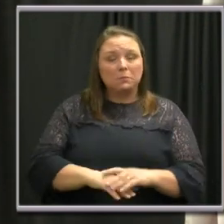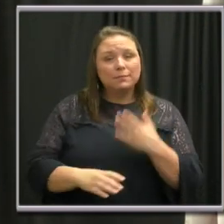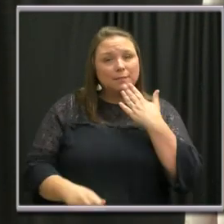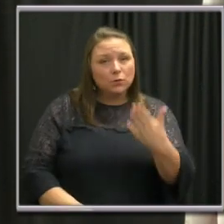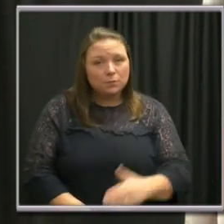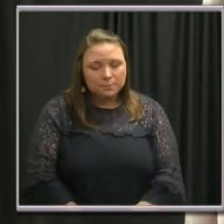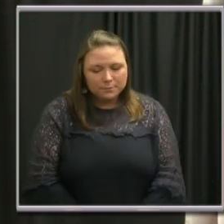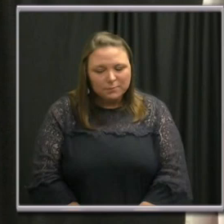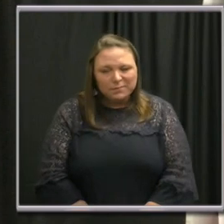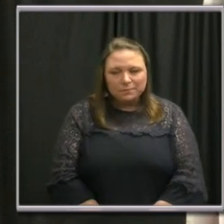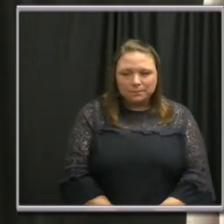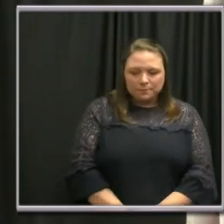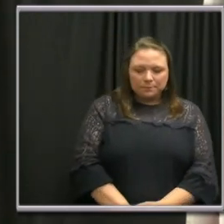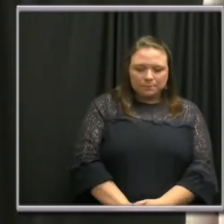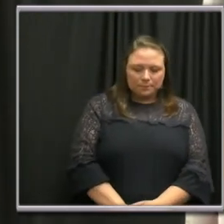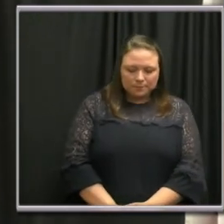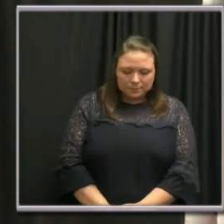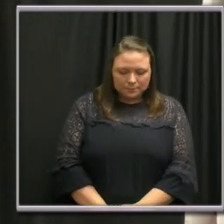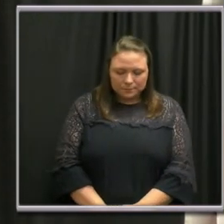thank you.